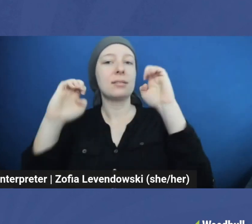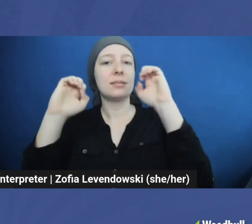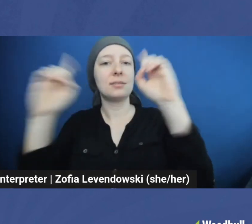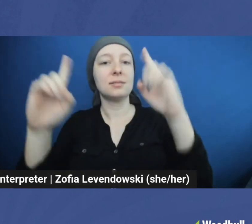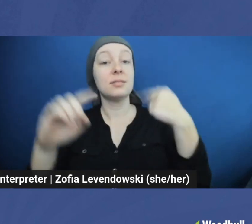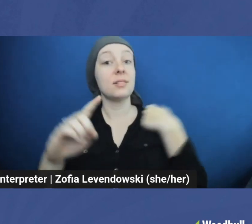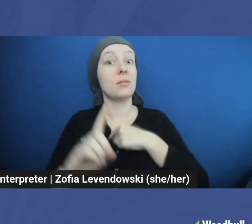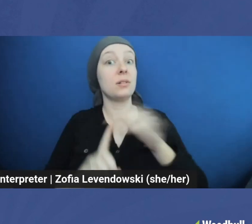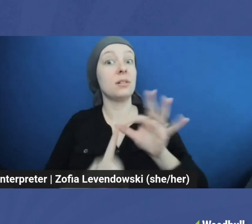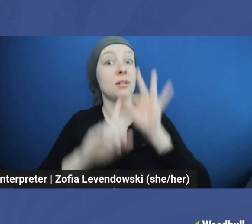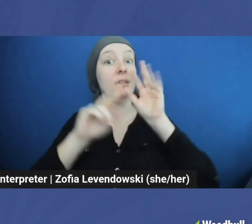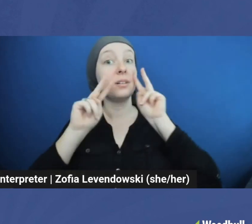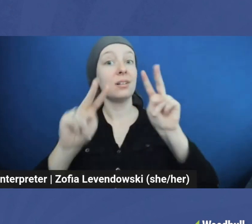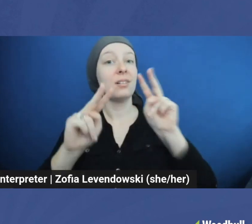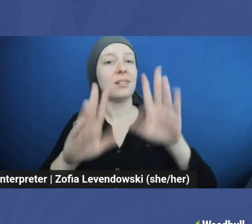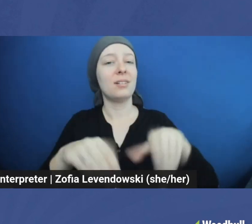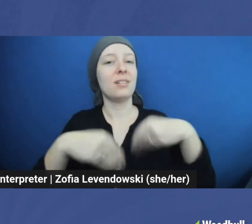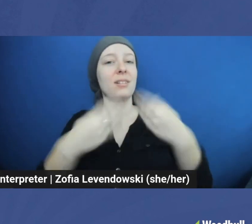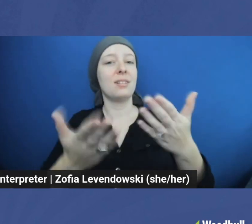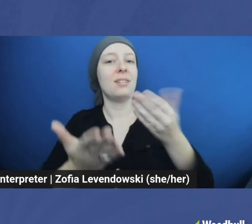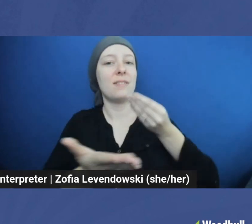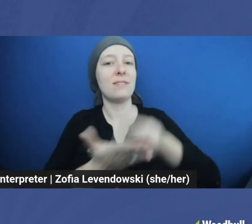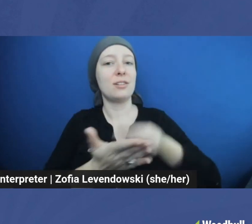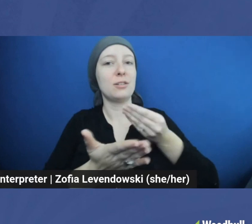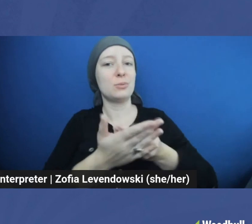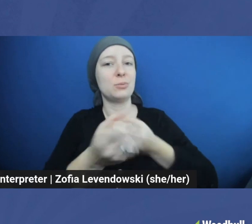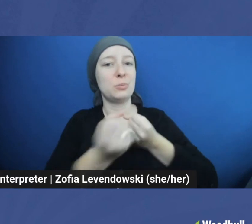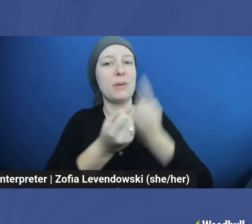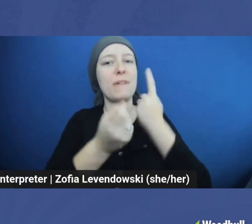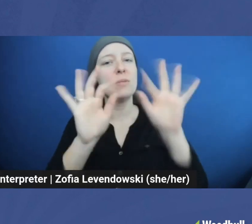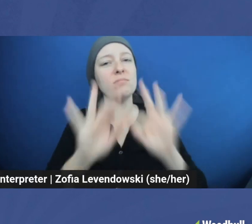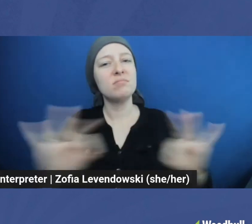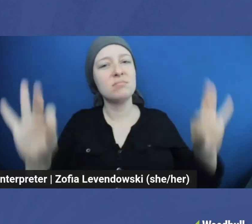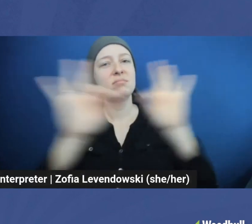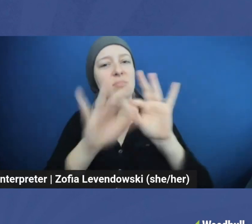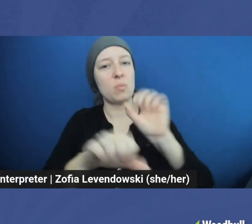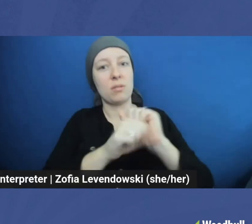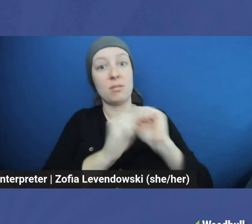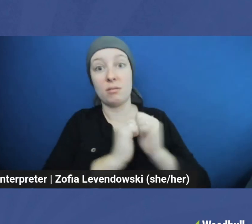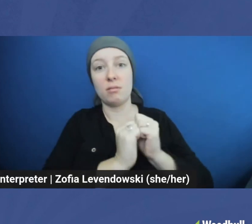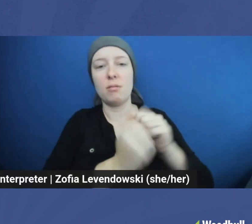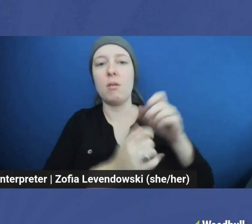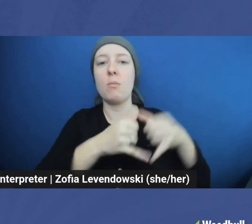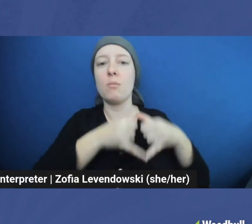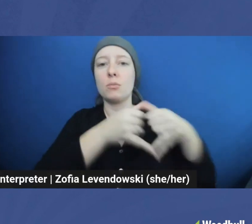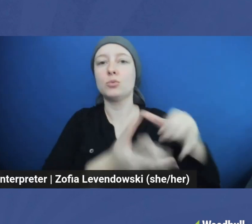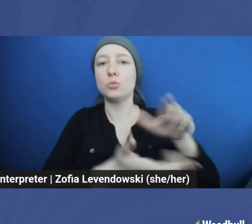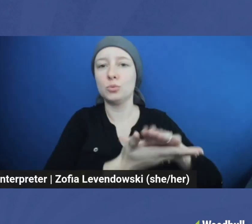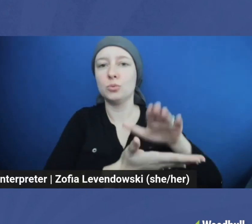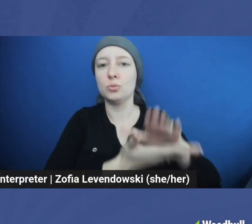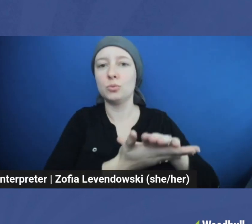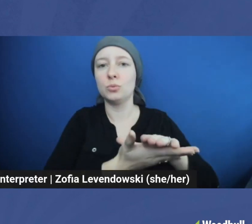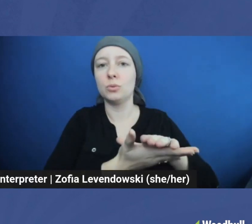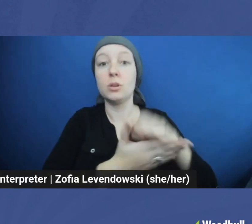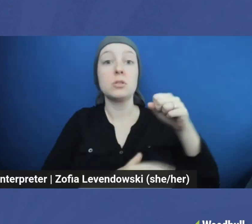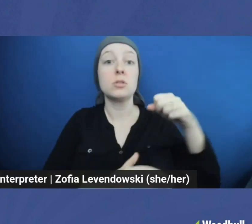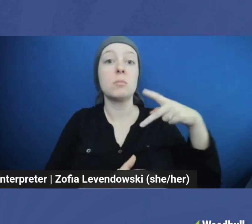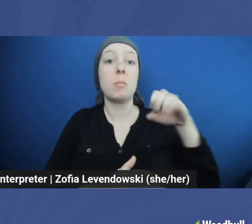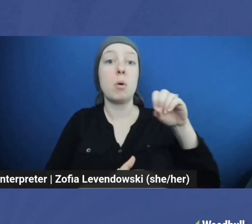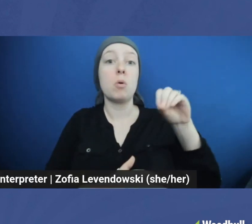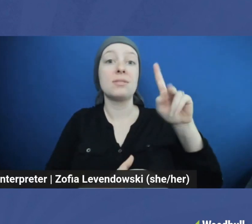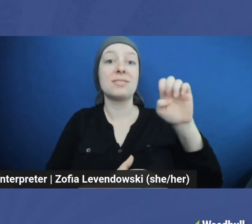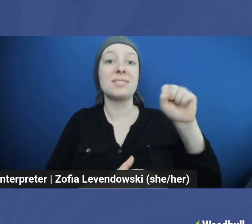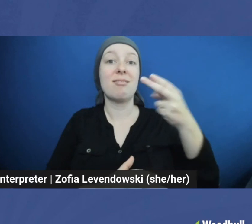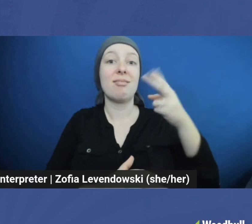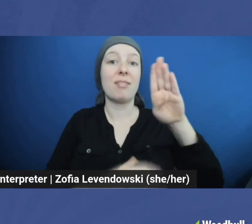looking forward to offering financial support for that critical work through the awards pool. Spokes of classes are still open to you, so we'll see you in